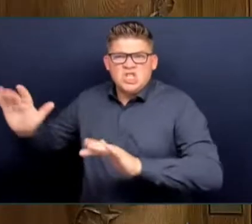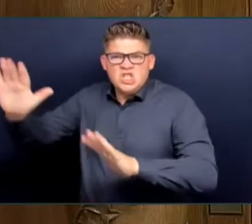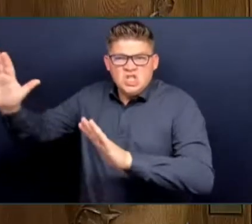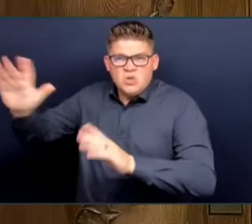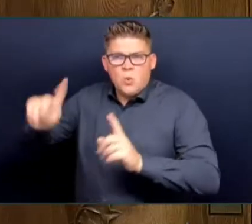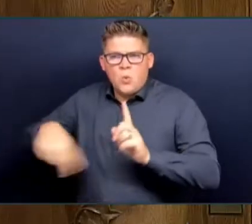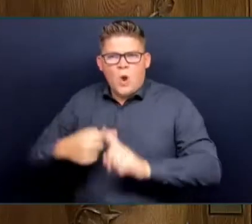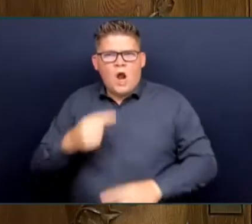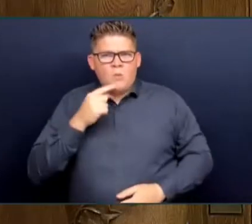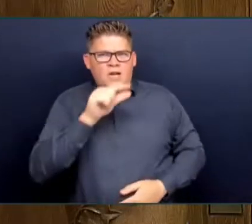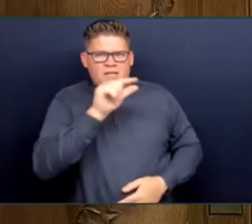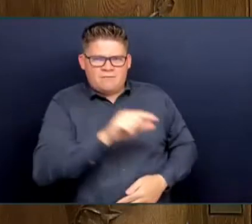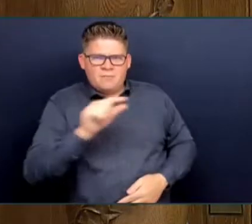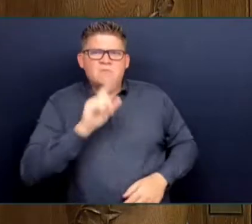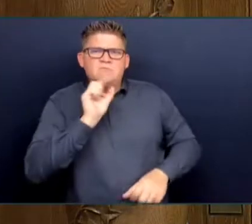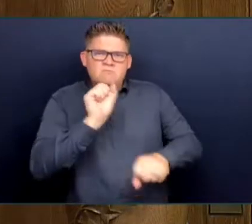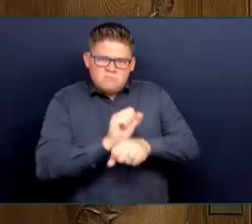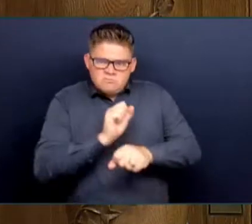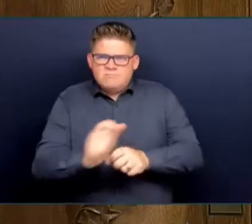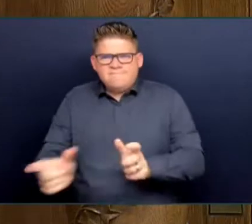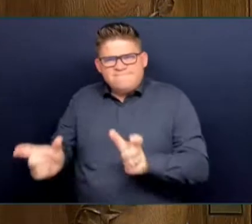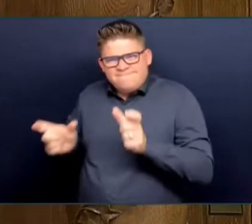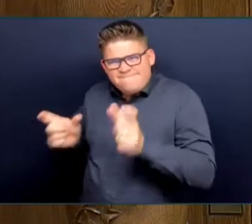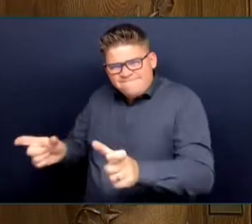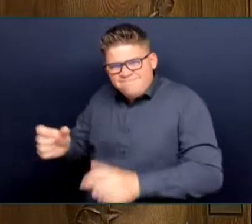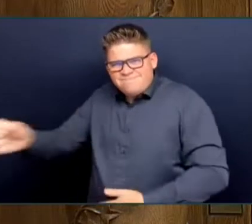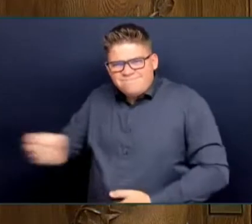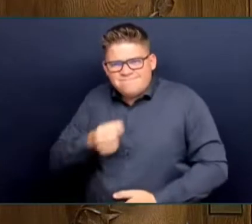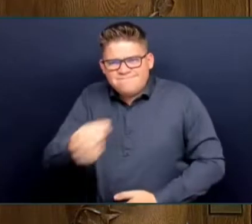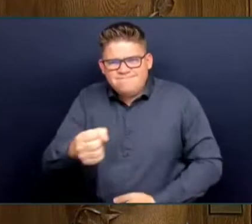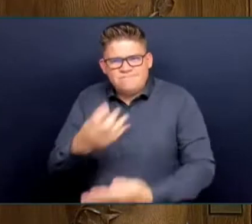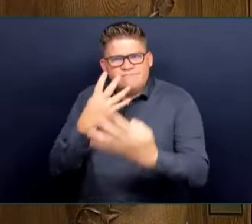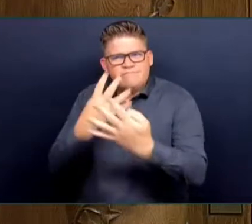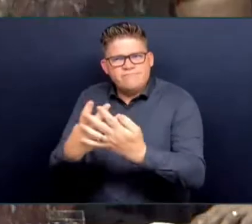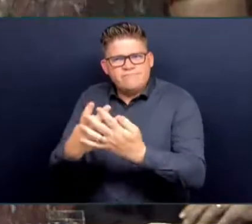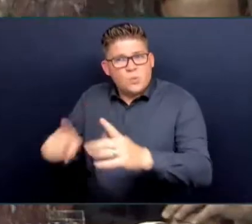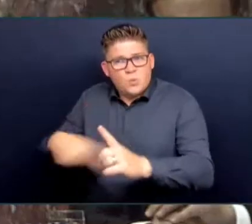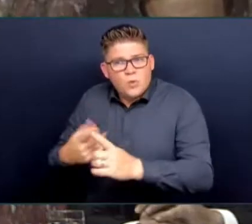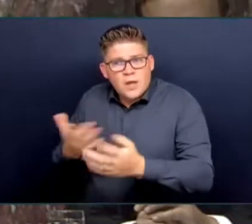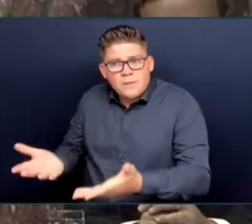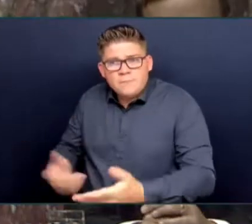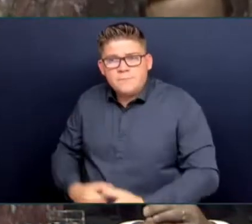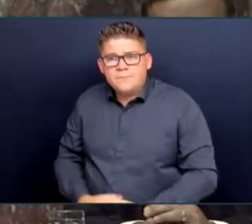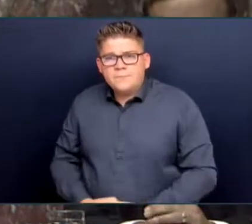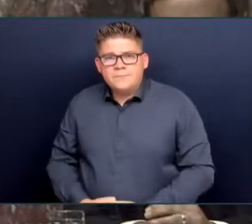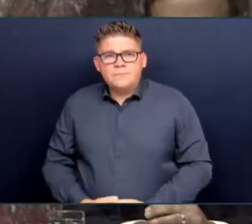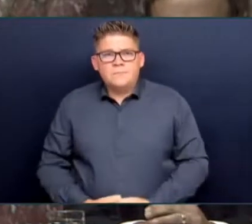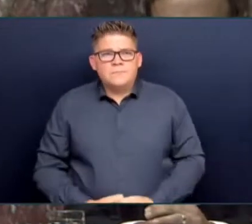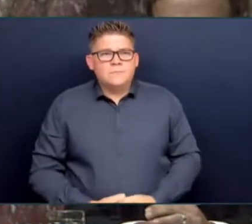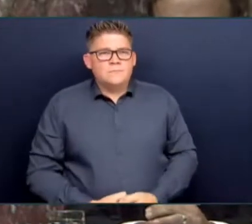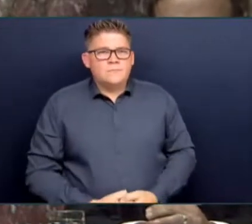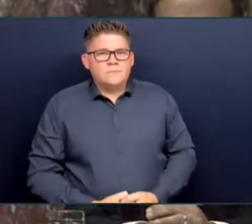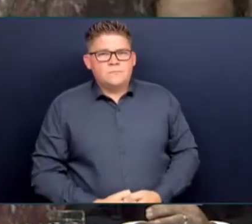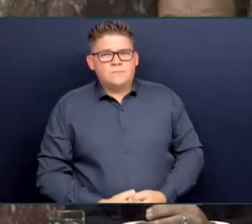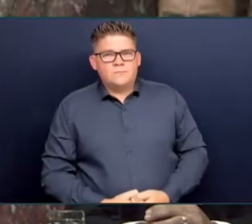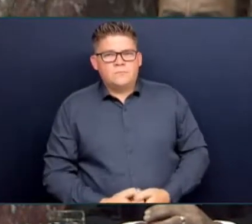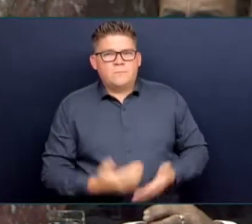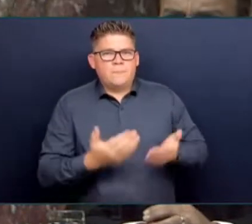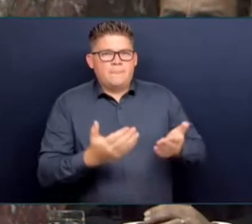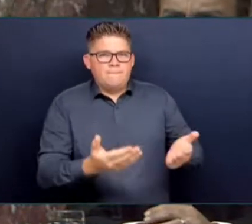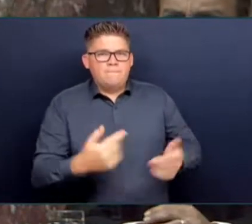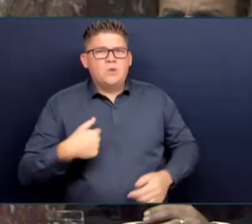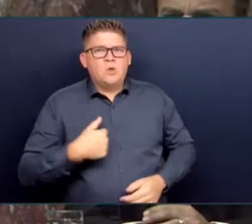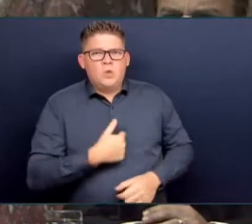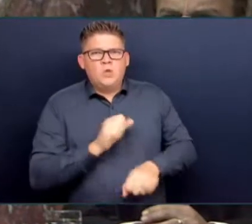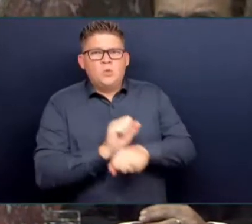The Attorney General. The Thank you very much, Mr. Speaker. We are, of course, working with the Wet'suwet'en. We have tried to get them to agree with the federal